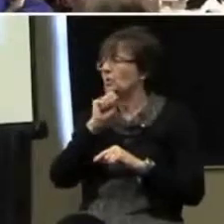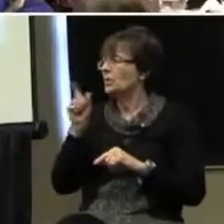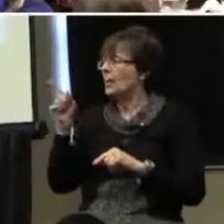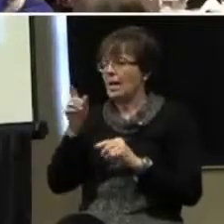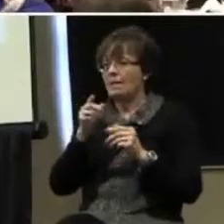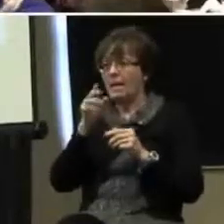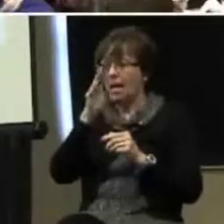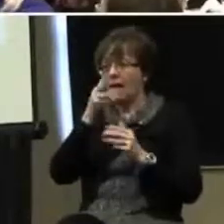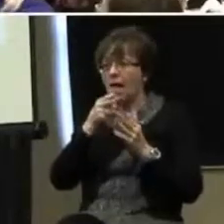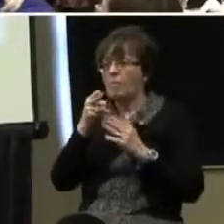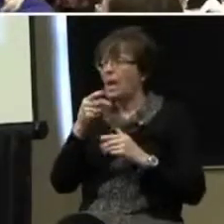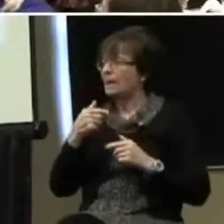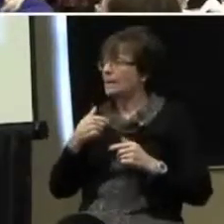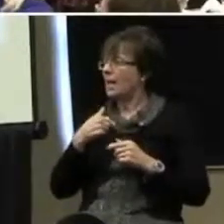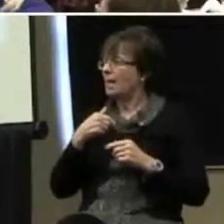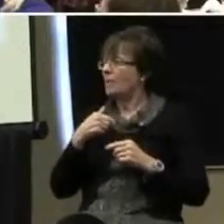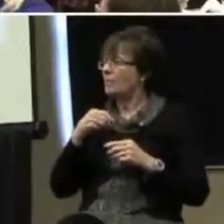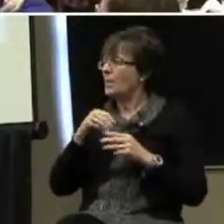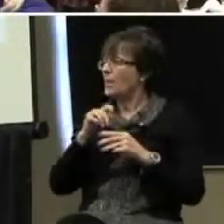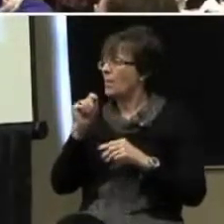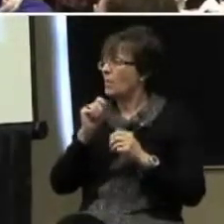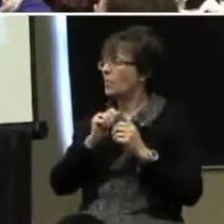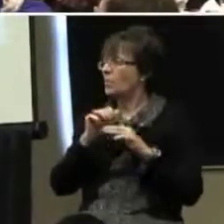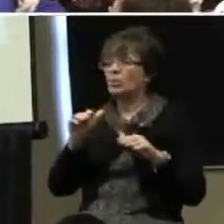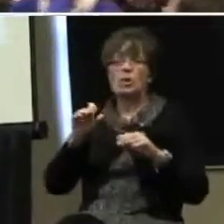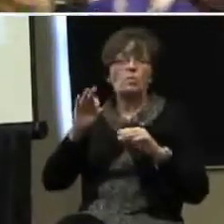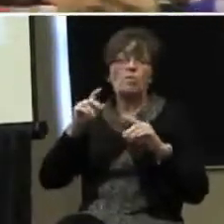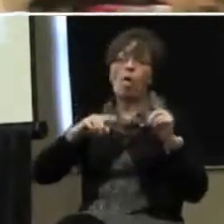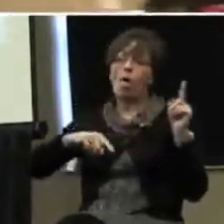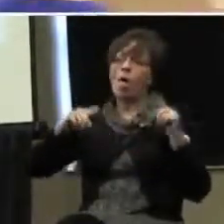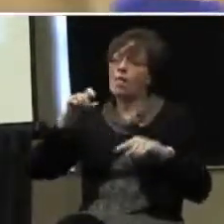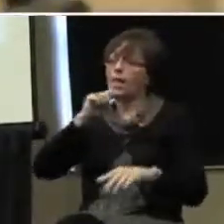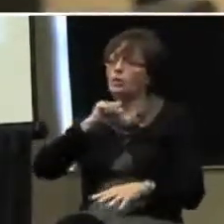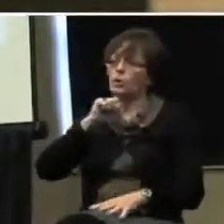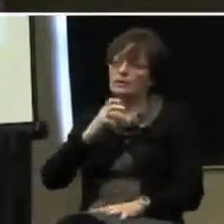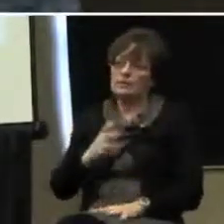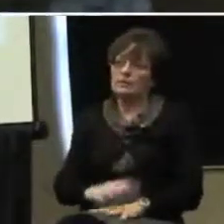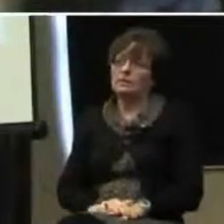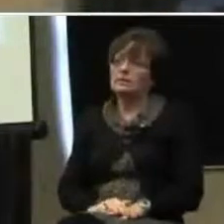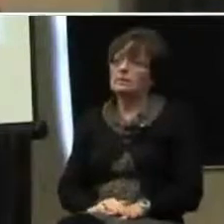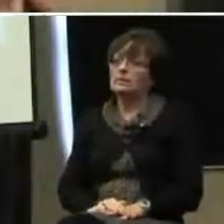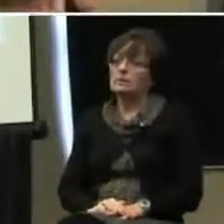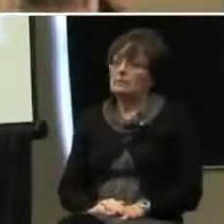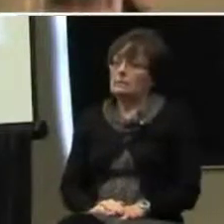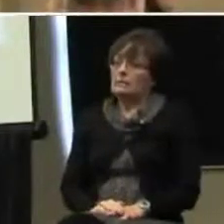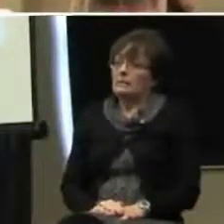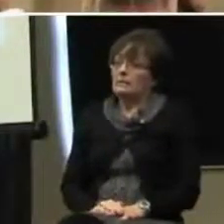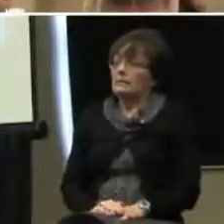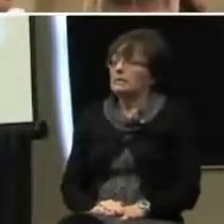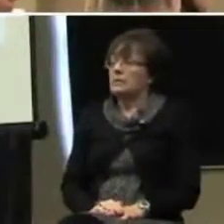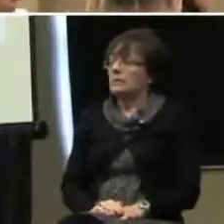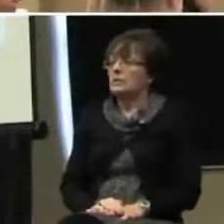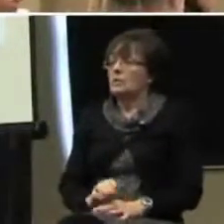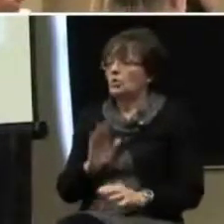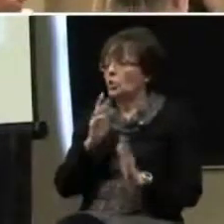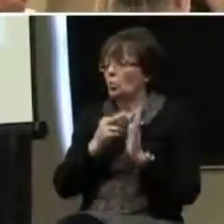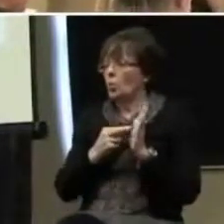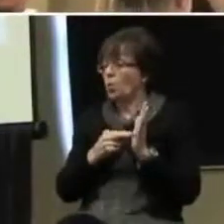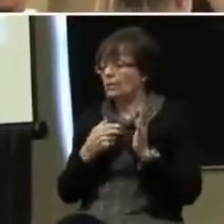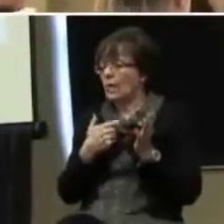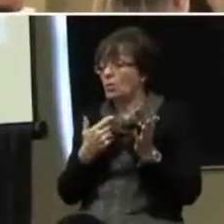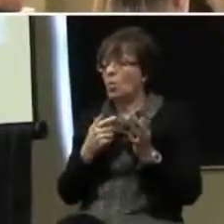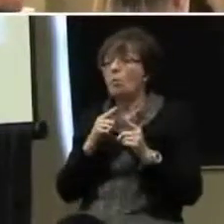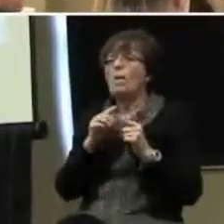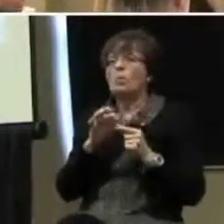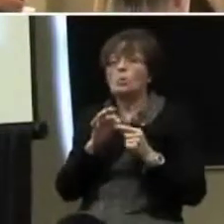Um... I'll be honest with you, I've been in the bathroom with children of all ages. Um, and I don't know what your rules